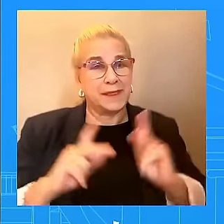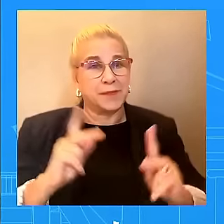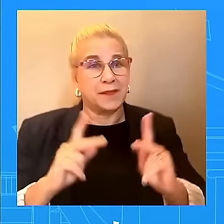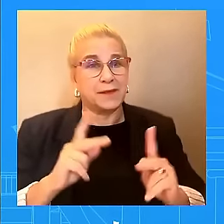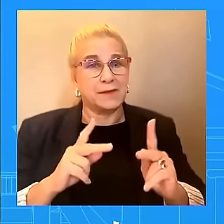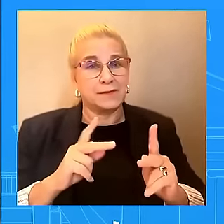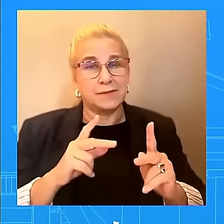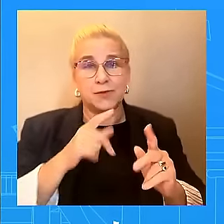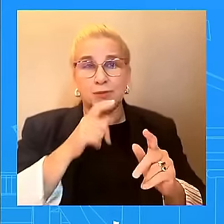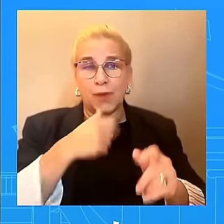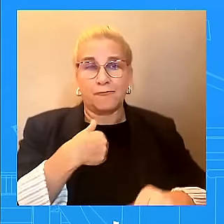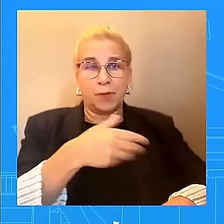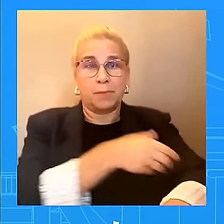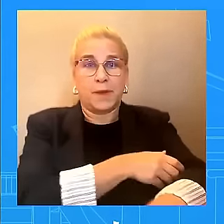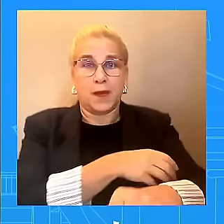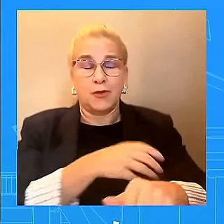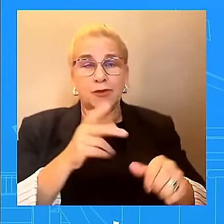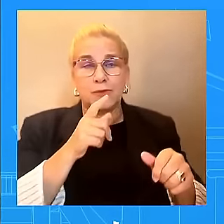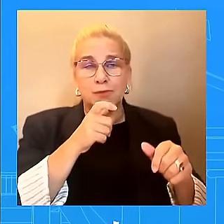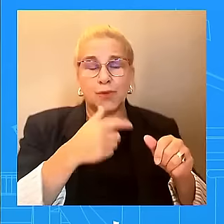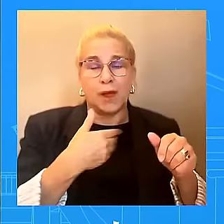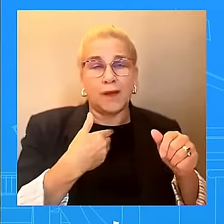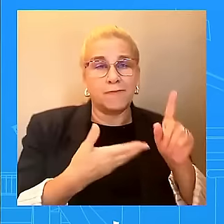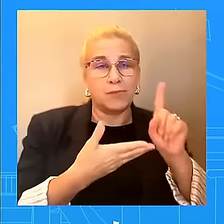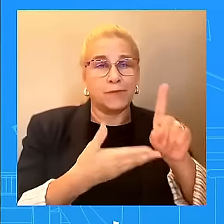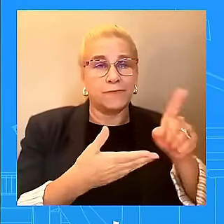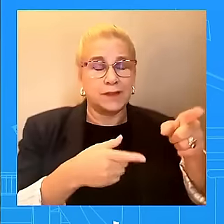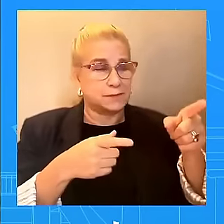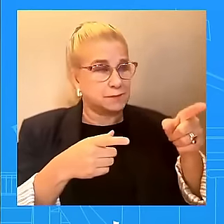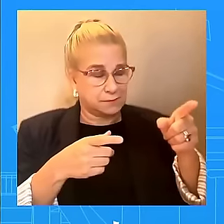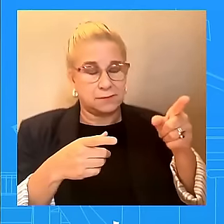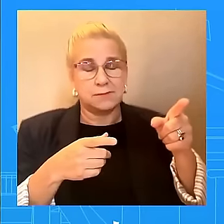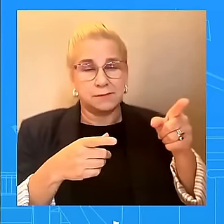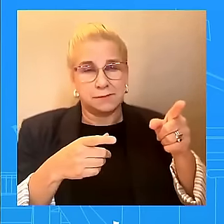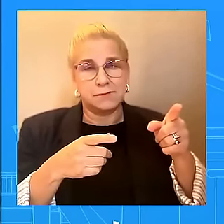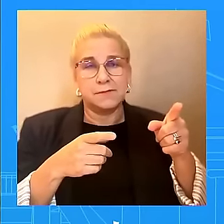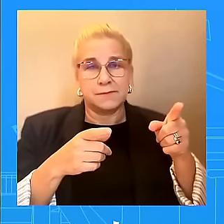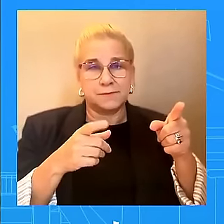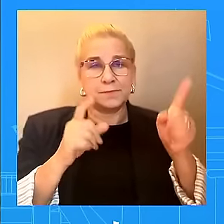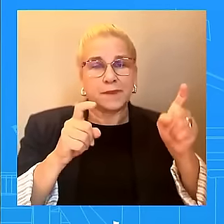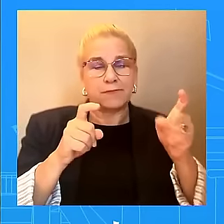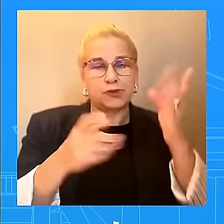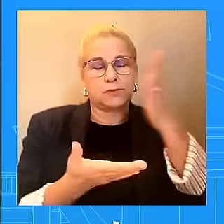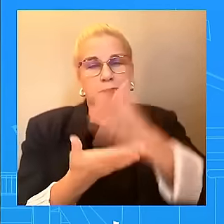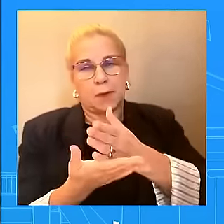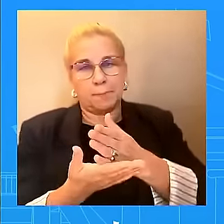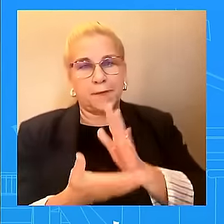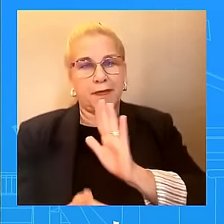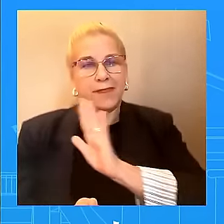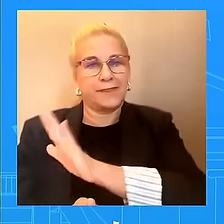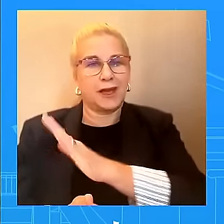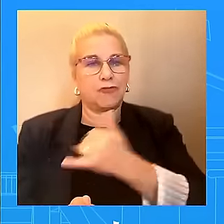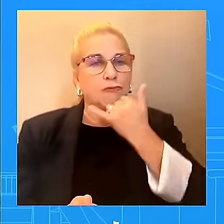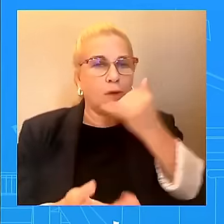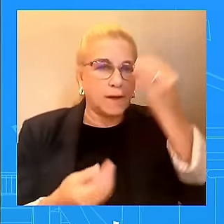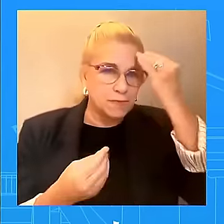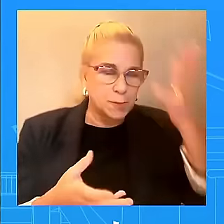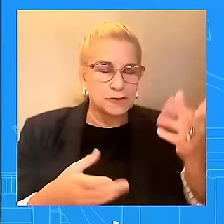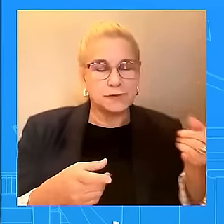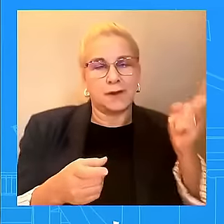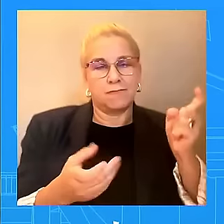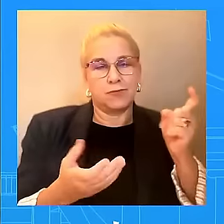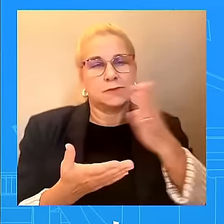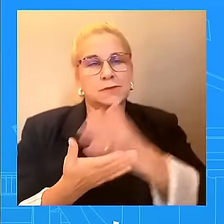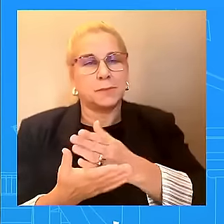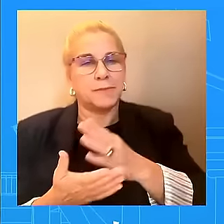who are spreading these falsehoods, and they need to stop. They need to stop doing that. So disaster relief, this is a falsehood,